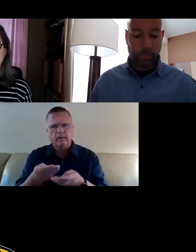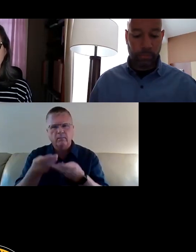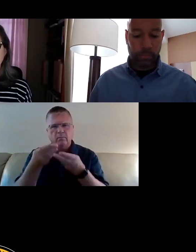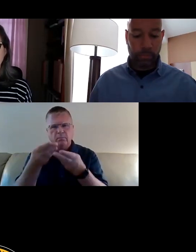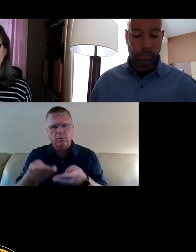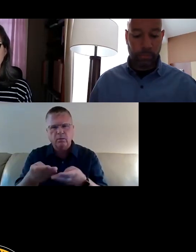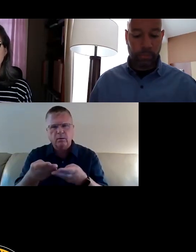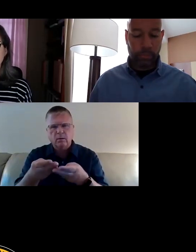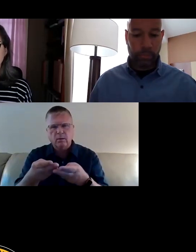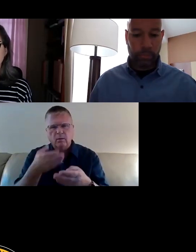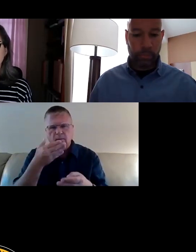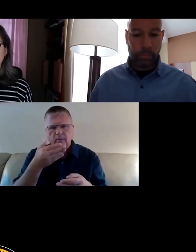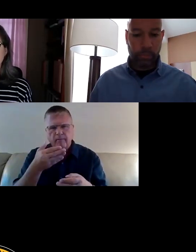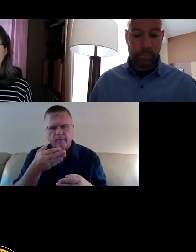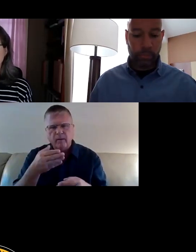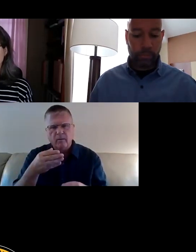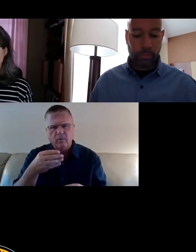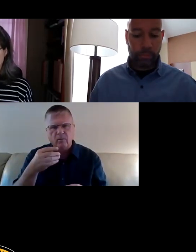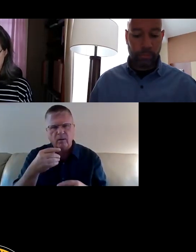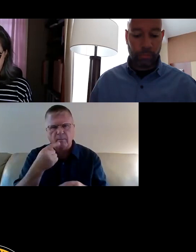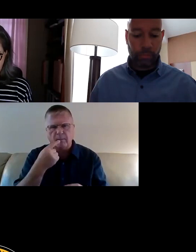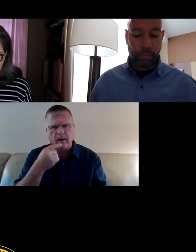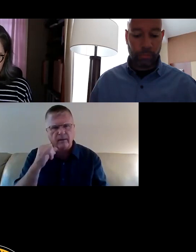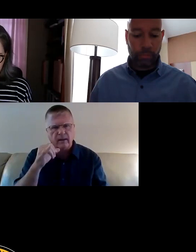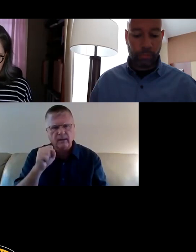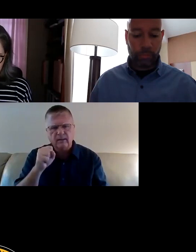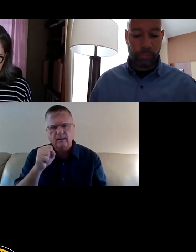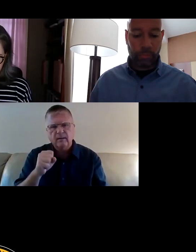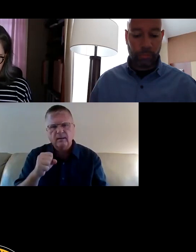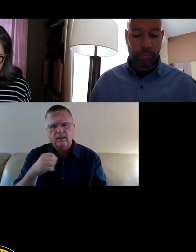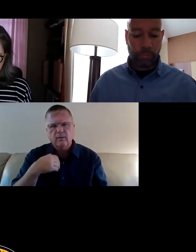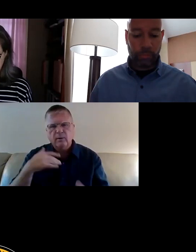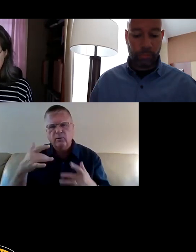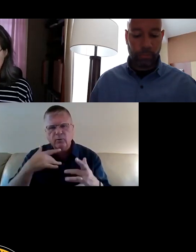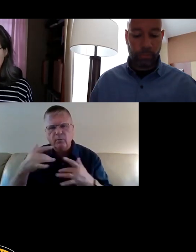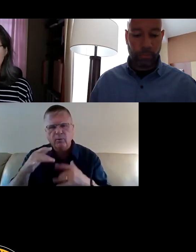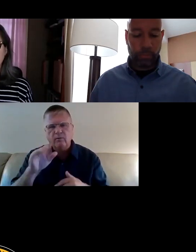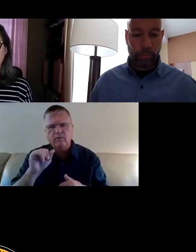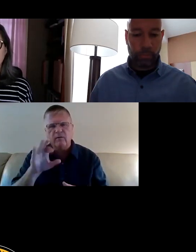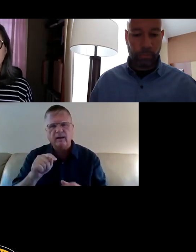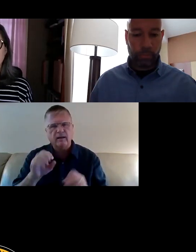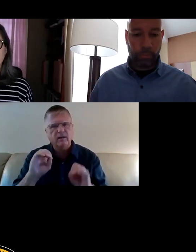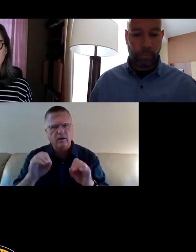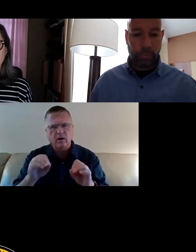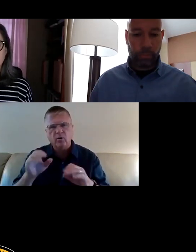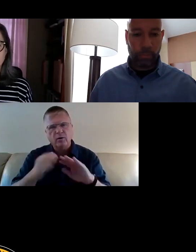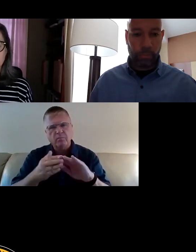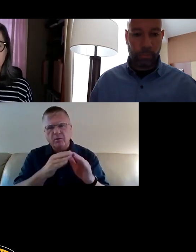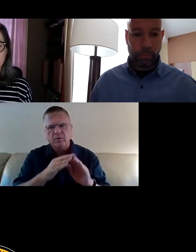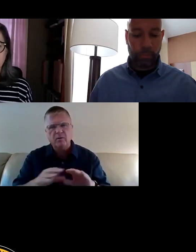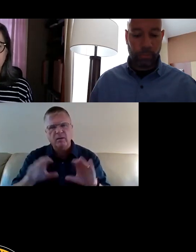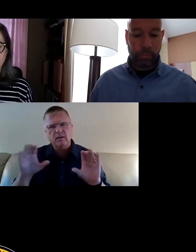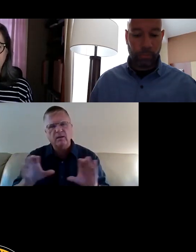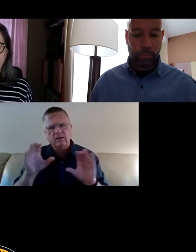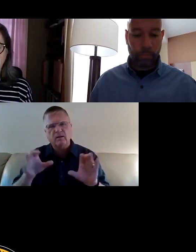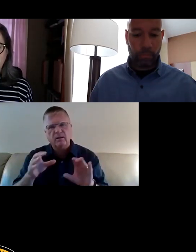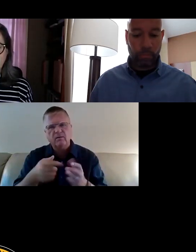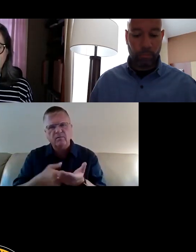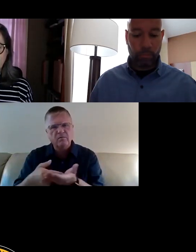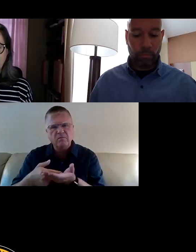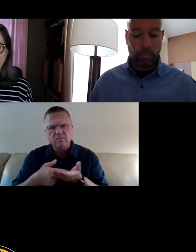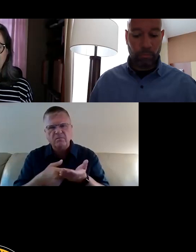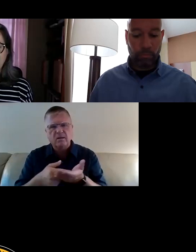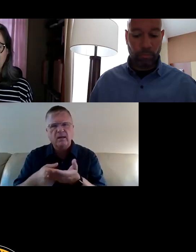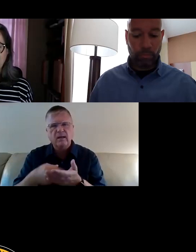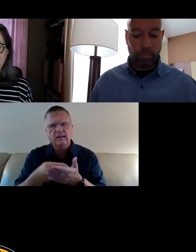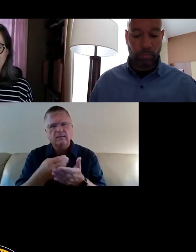So we're really troubled by the fact that there was no community engagement process, and we think that this money needs to be decided